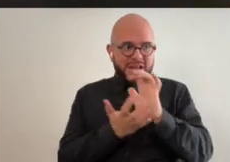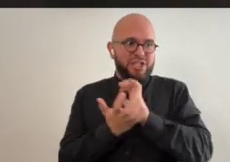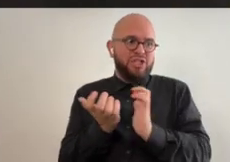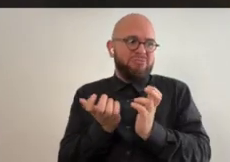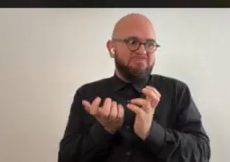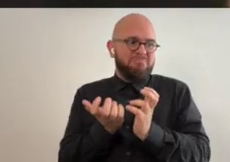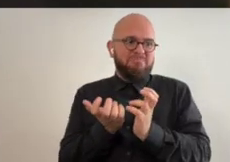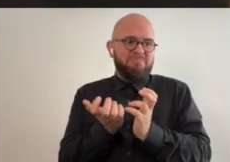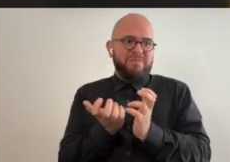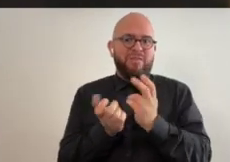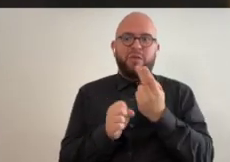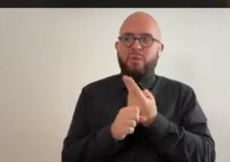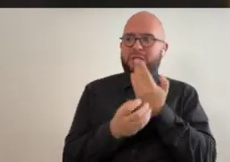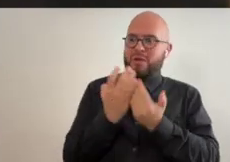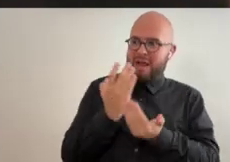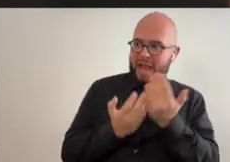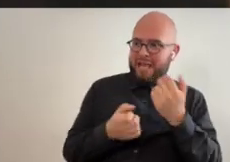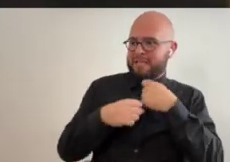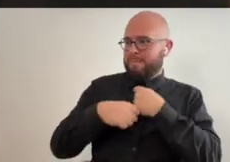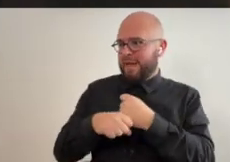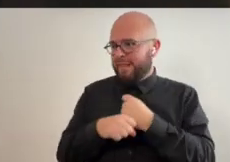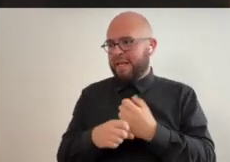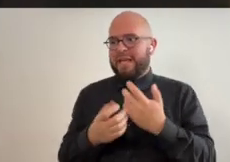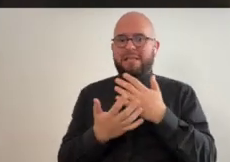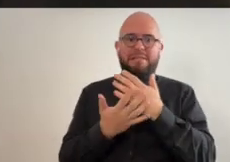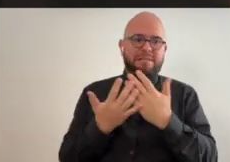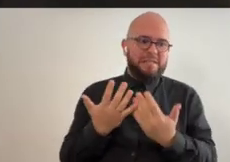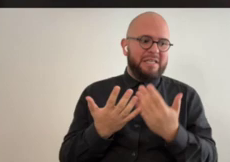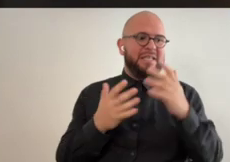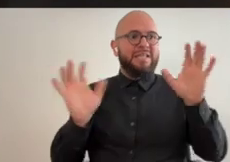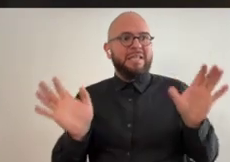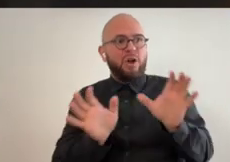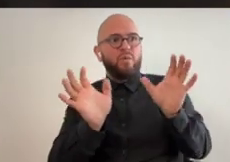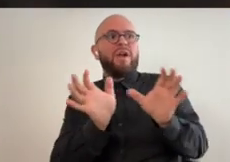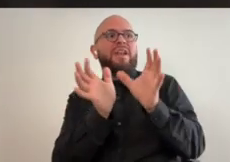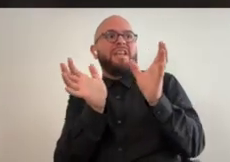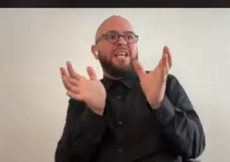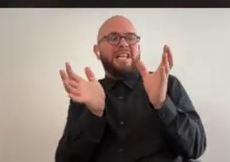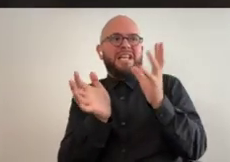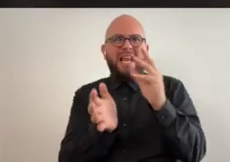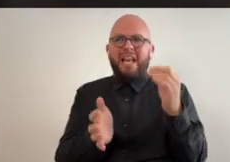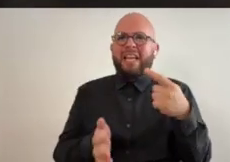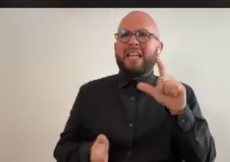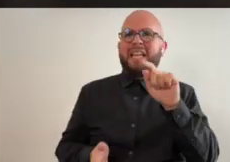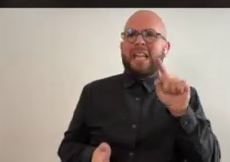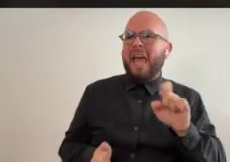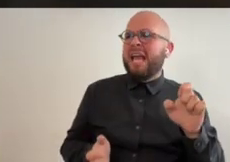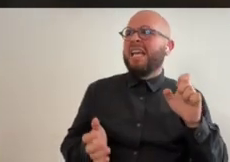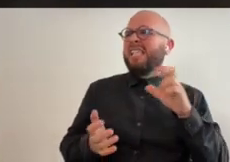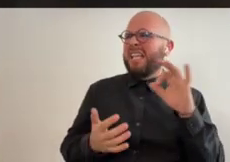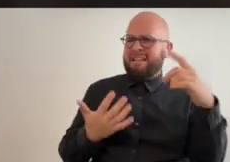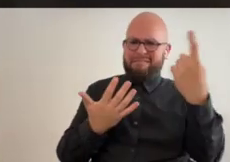oh my you know it's just really a combination of using your hands making things and then decorating and